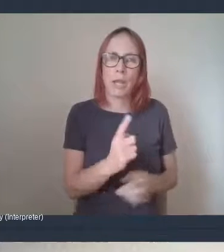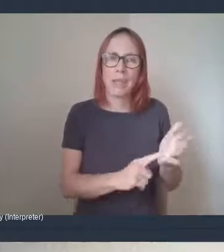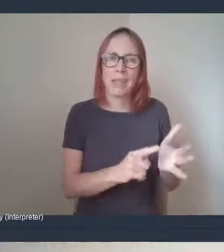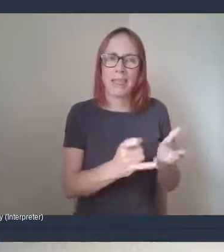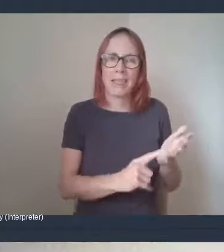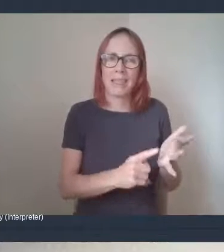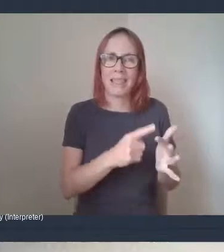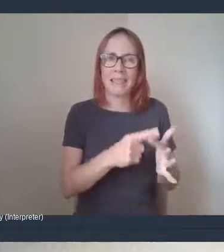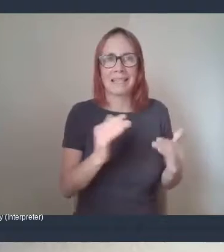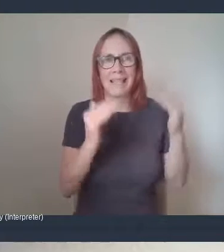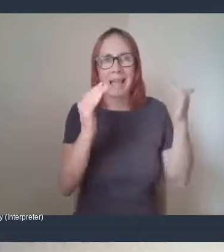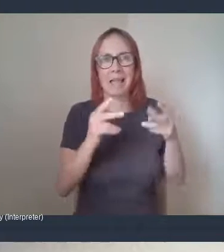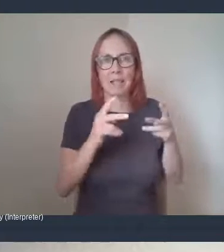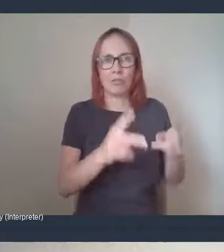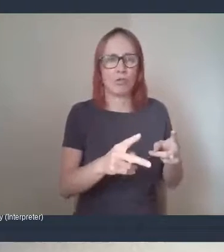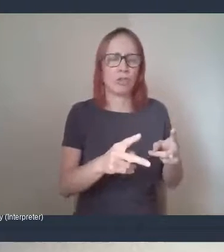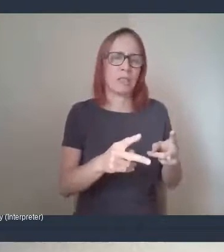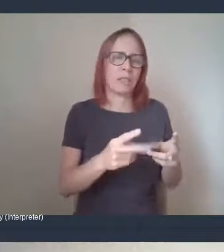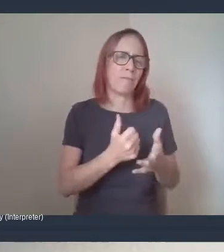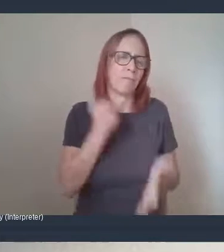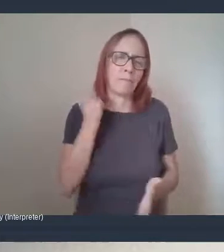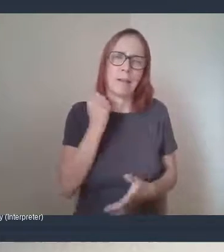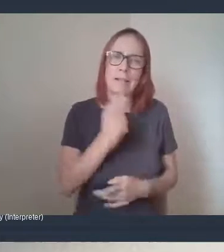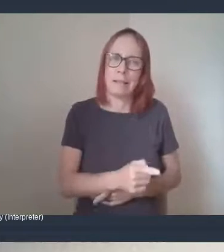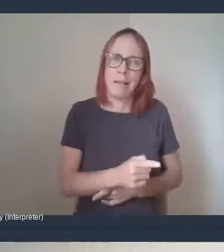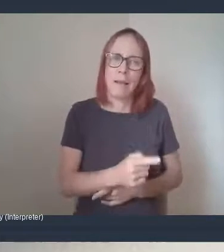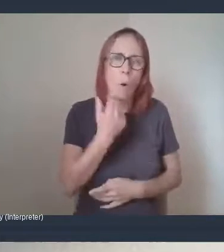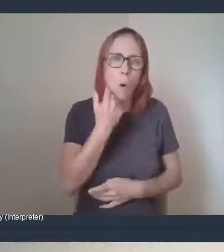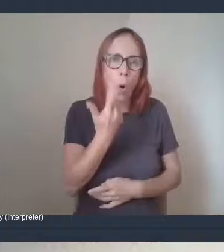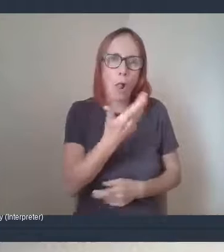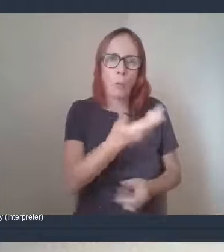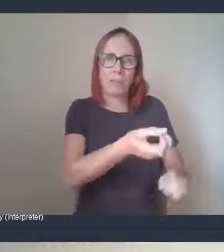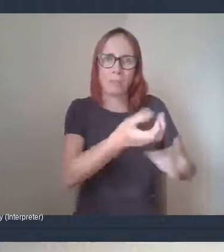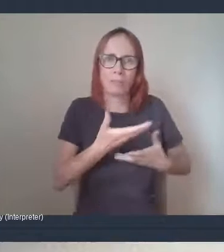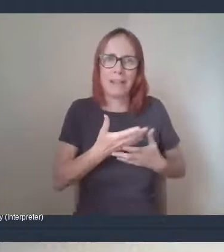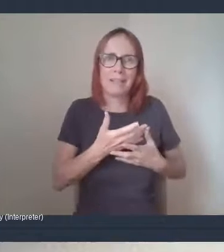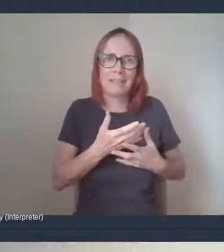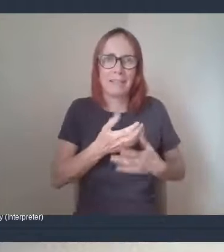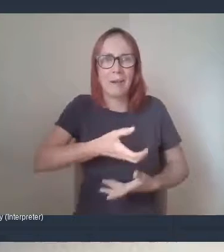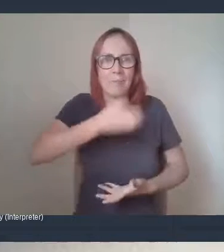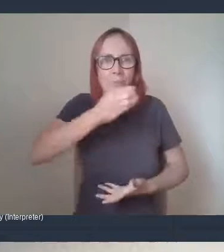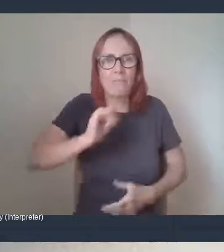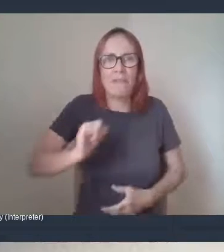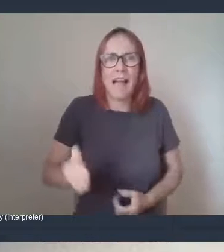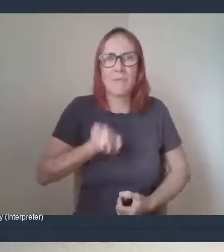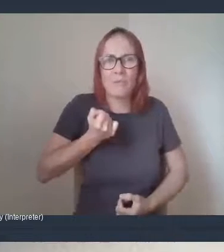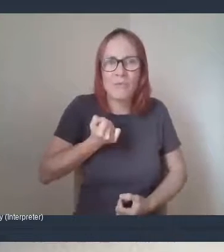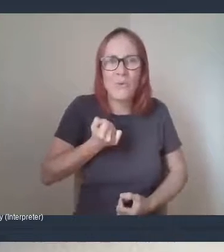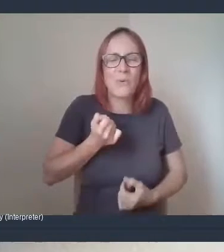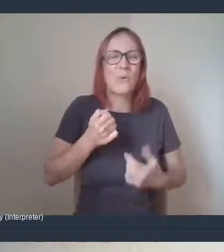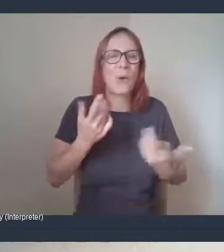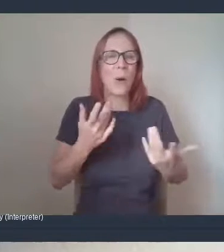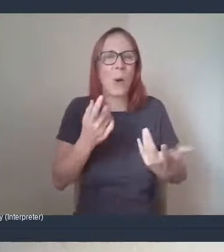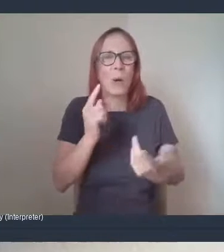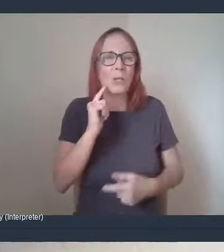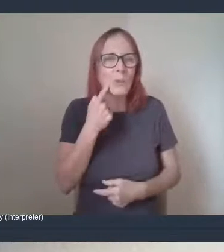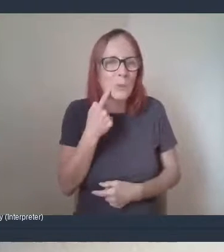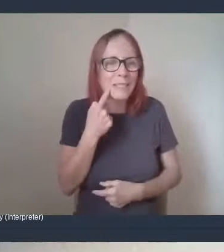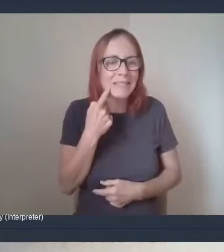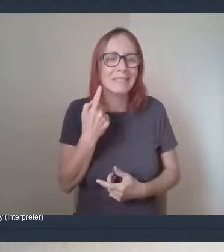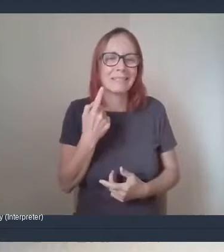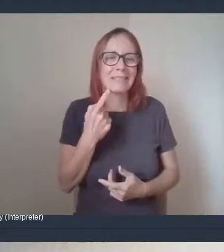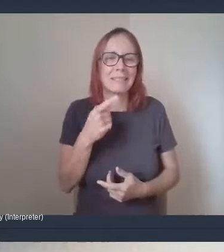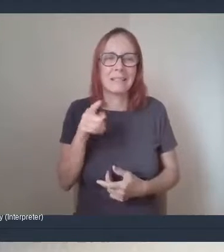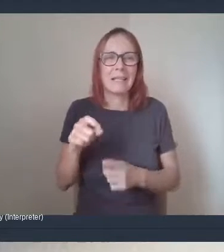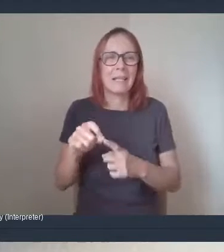continuously bringing us bottles of iron brew and, um, treats for the kiddies. And Premier are